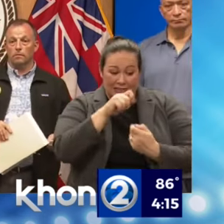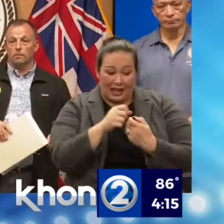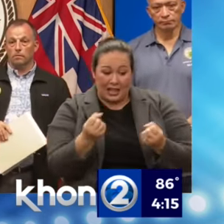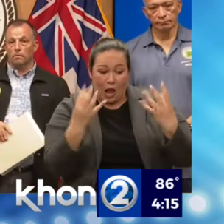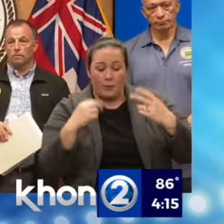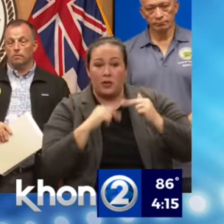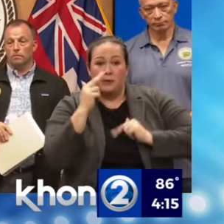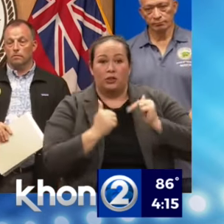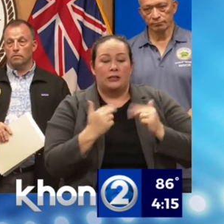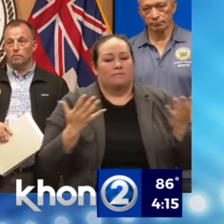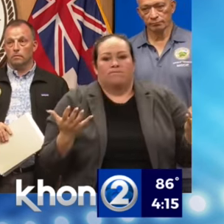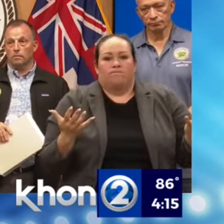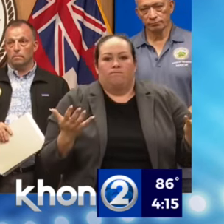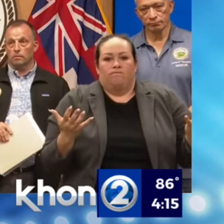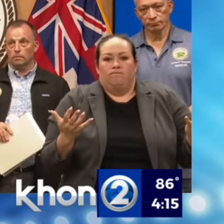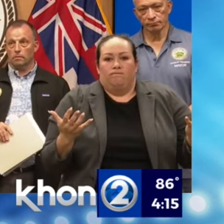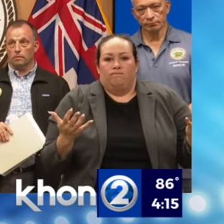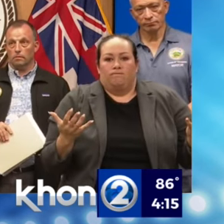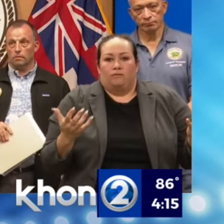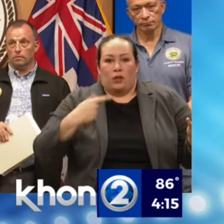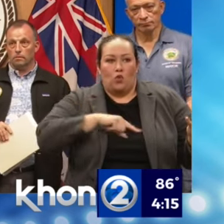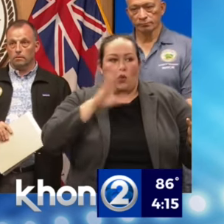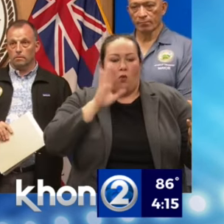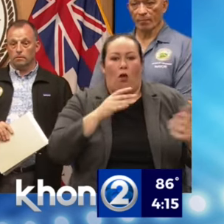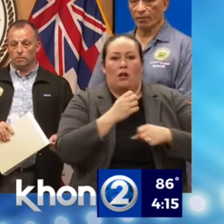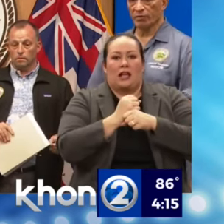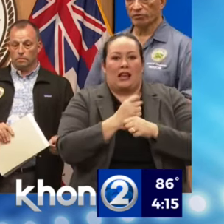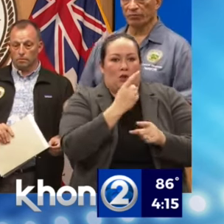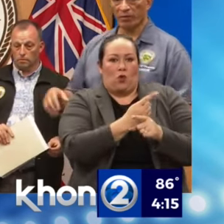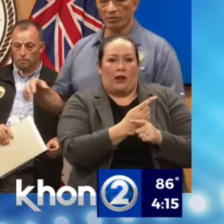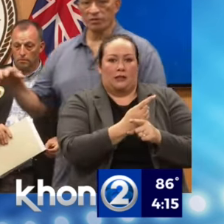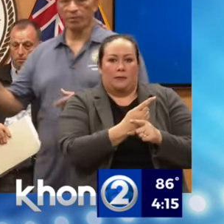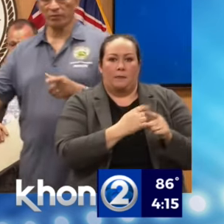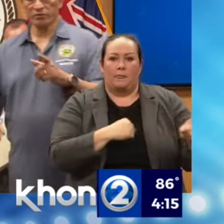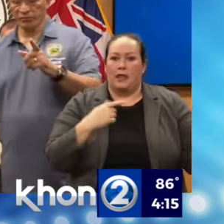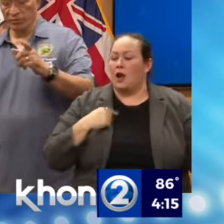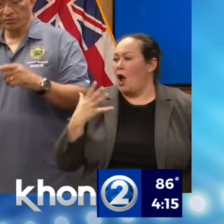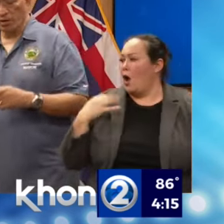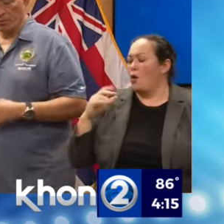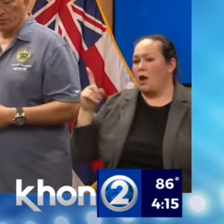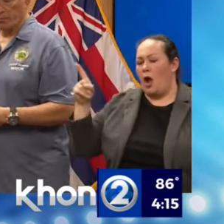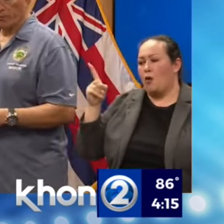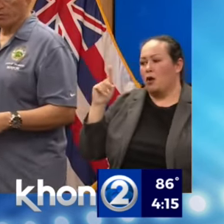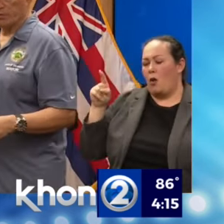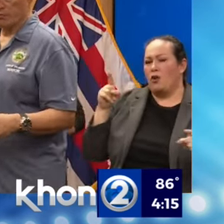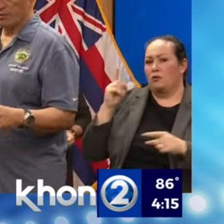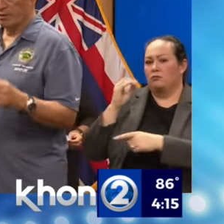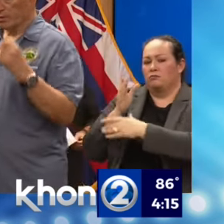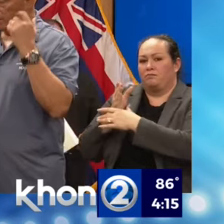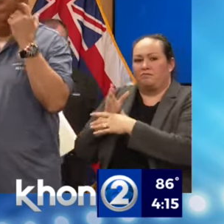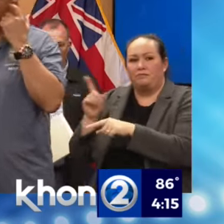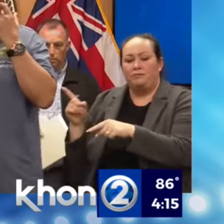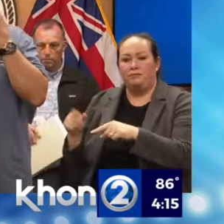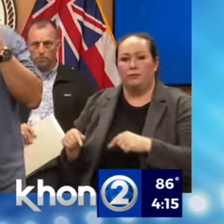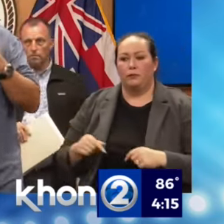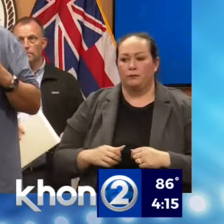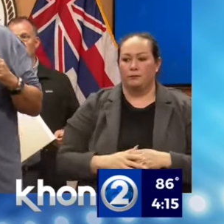We'll get that. But we're going to get it right. We're going to it in time. I'm to jump on with the chief. I'm going to jump on with the chief.